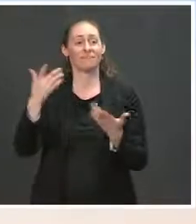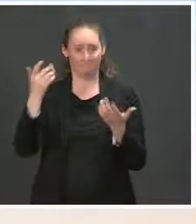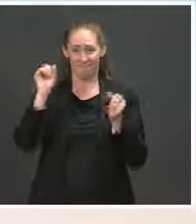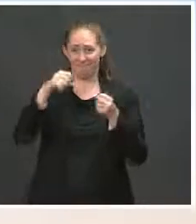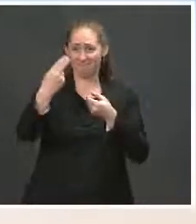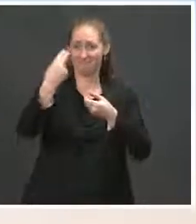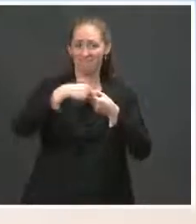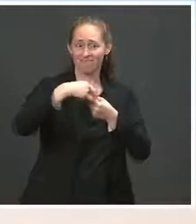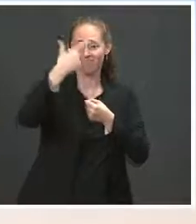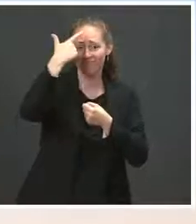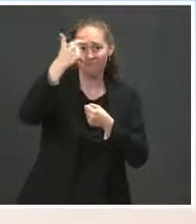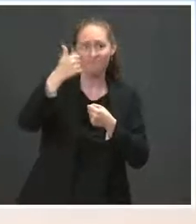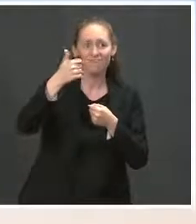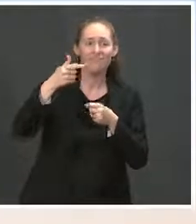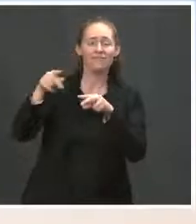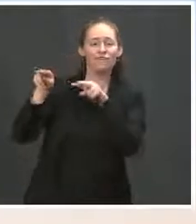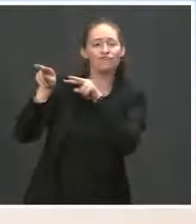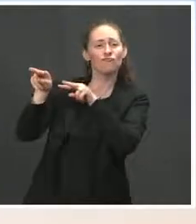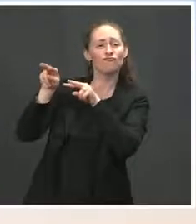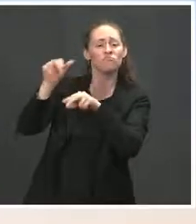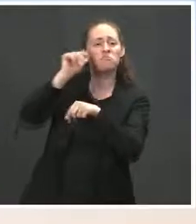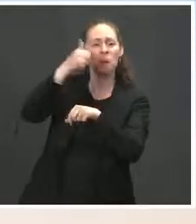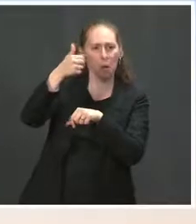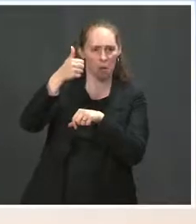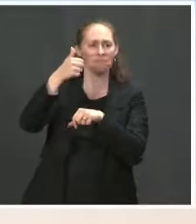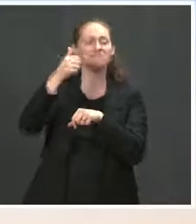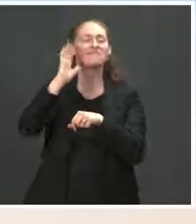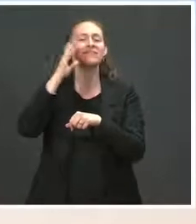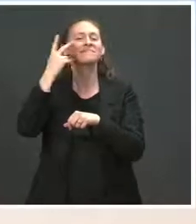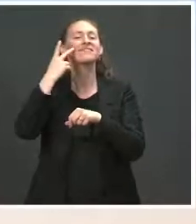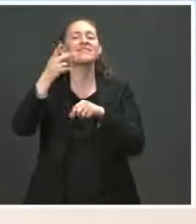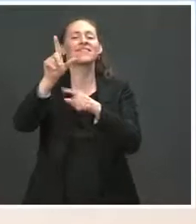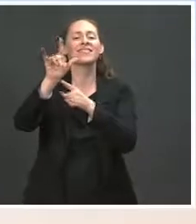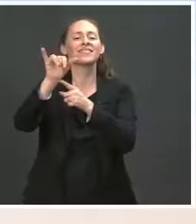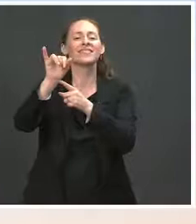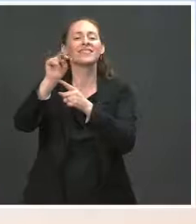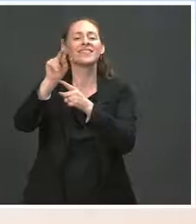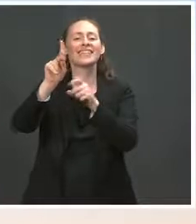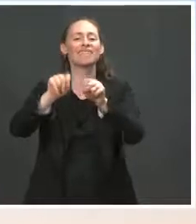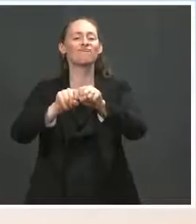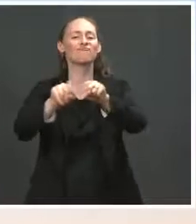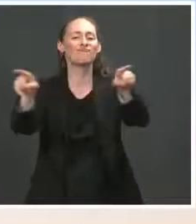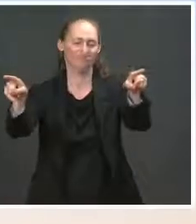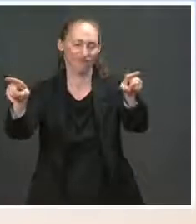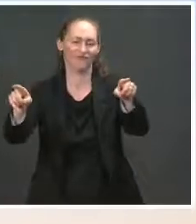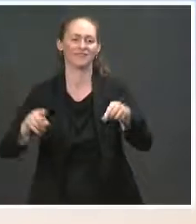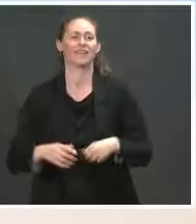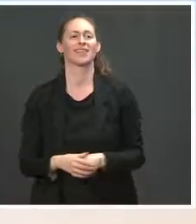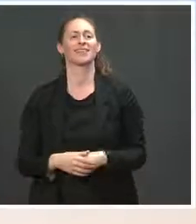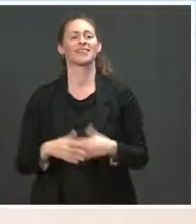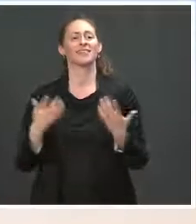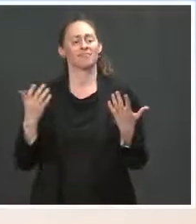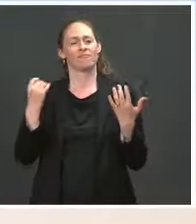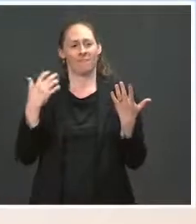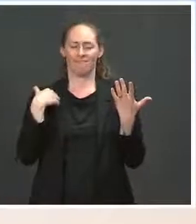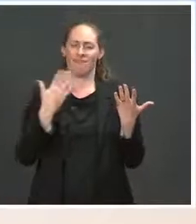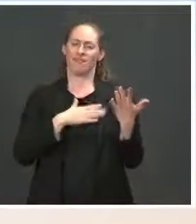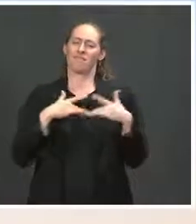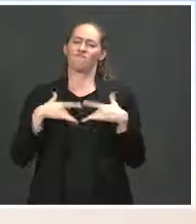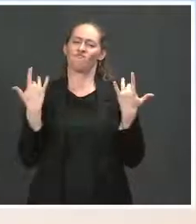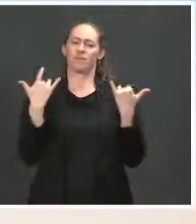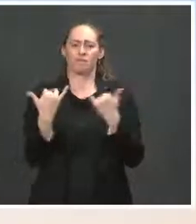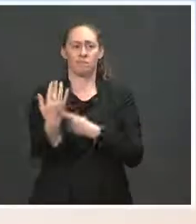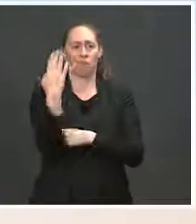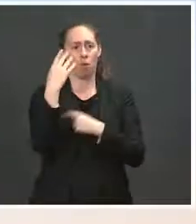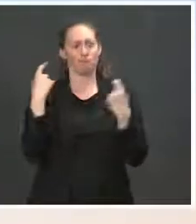I think you can find the link on our website. I was happy also to celebrate this morning with the second gentleman.